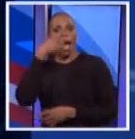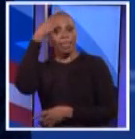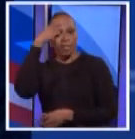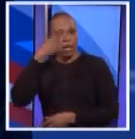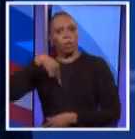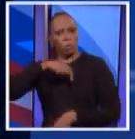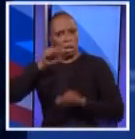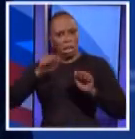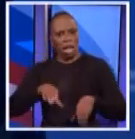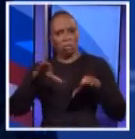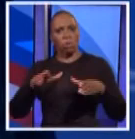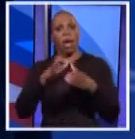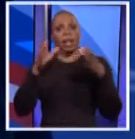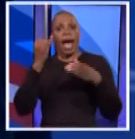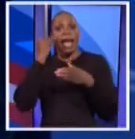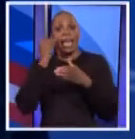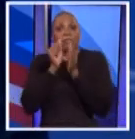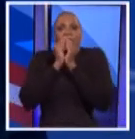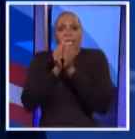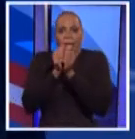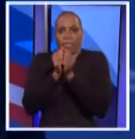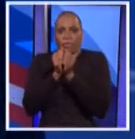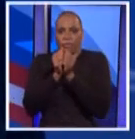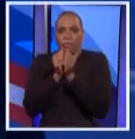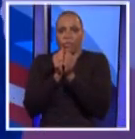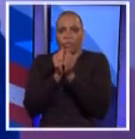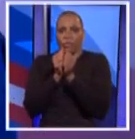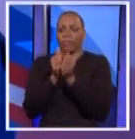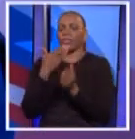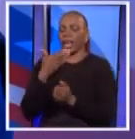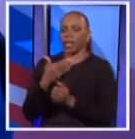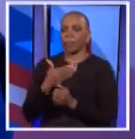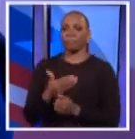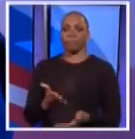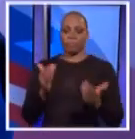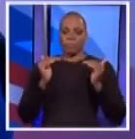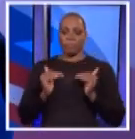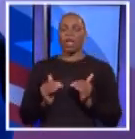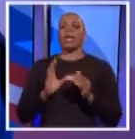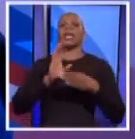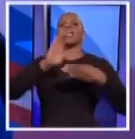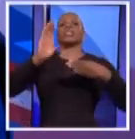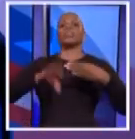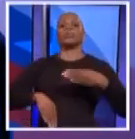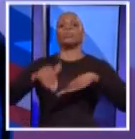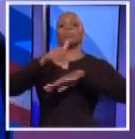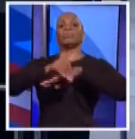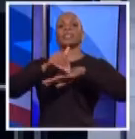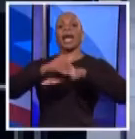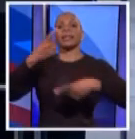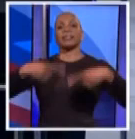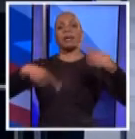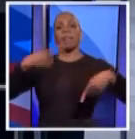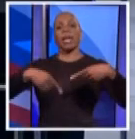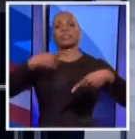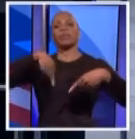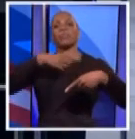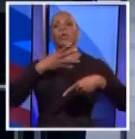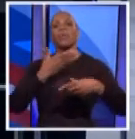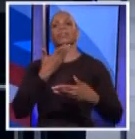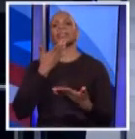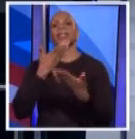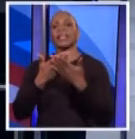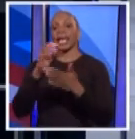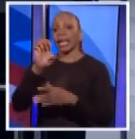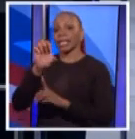do a great deal if we do this together. Thank you. that concludes tonight's debate. We want to thank Mr. Spitzer